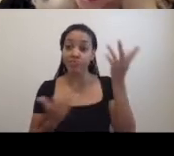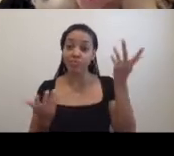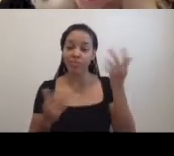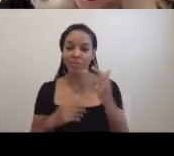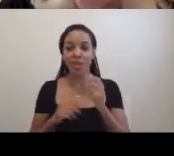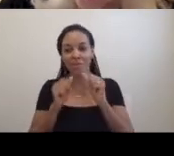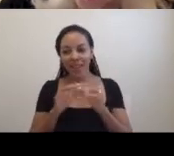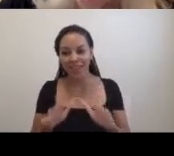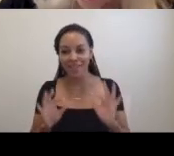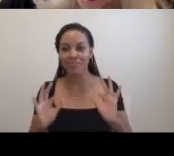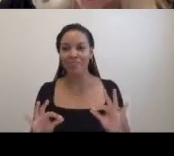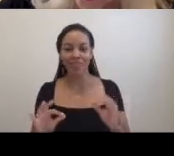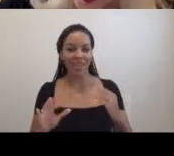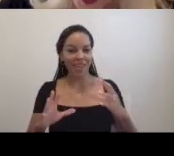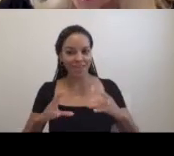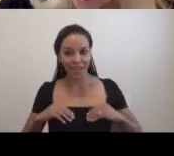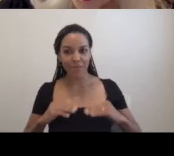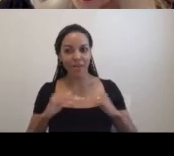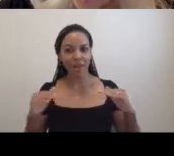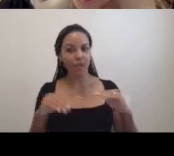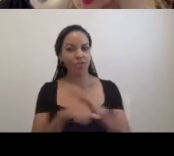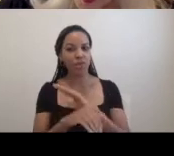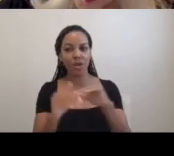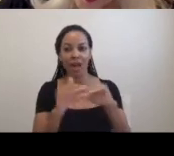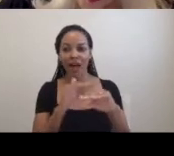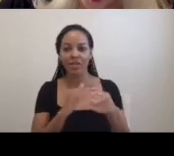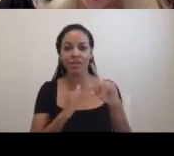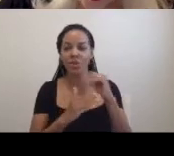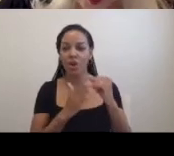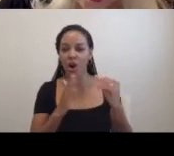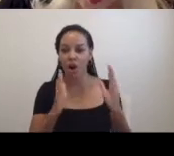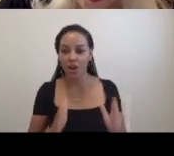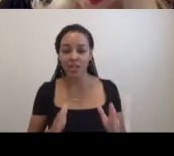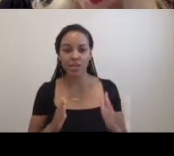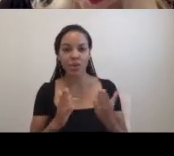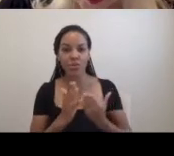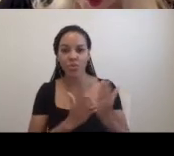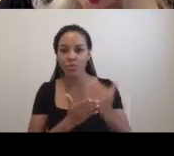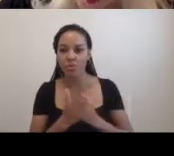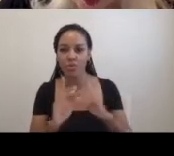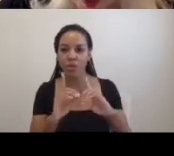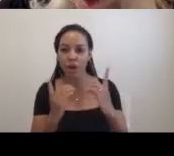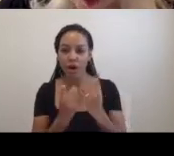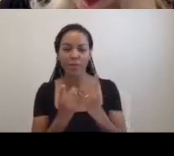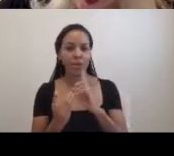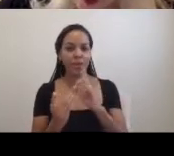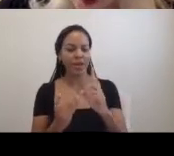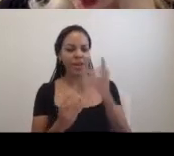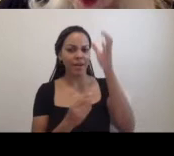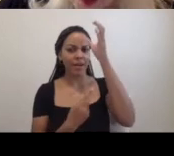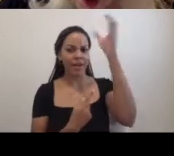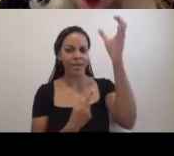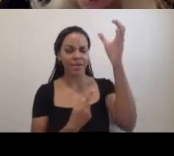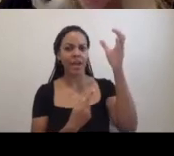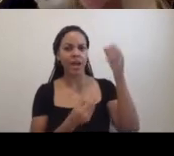accepted level of full access for the artist throughout the department was a concept that was